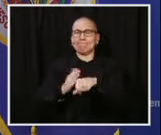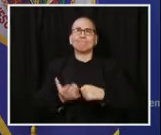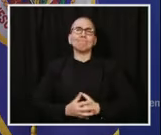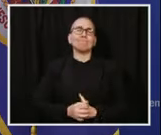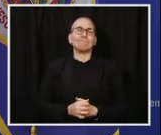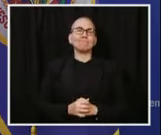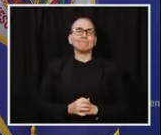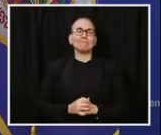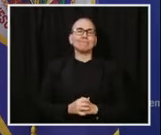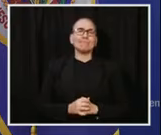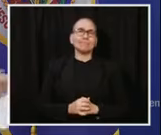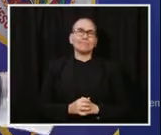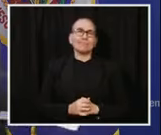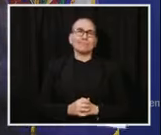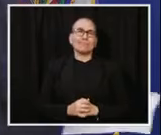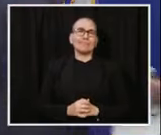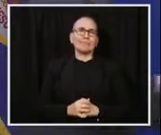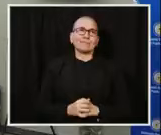Malcolm, Minnesota Department of Health.